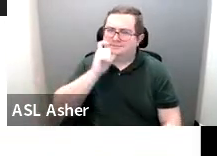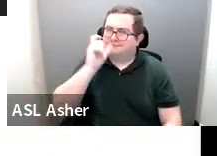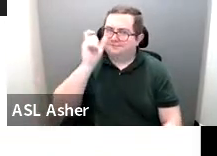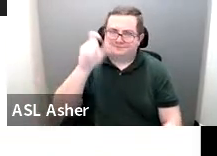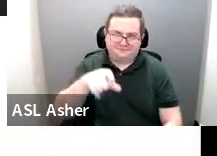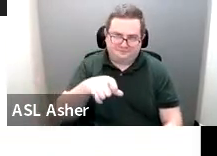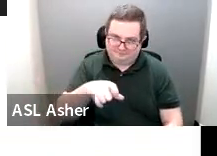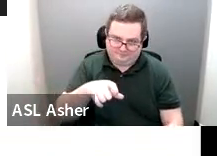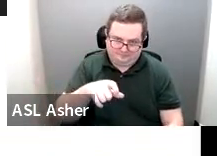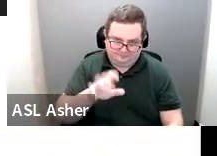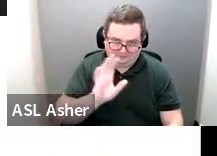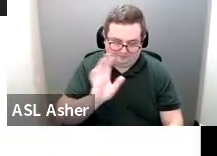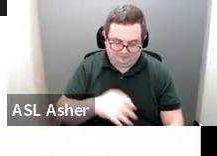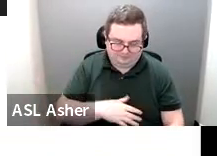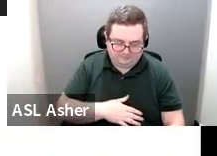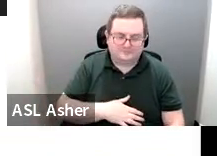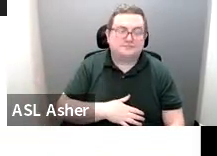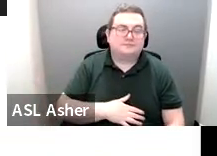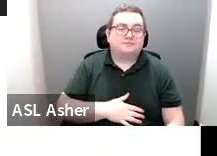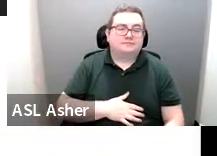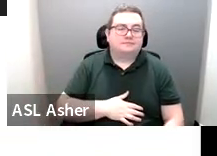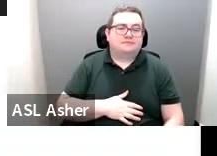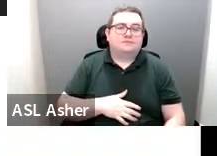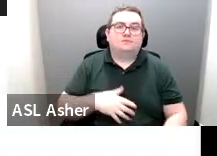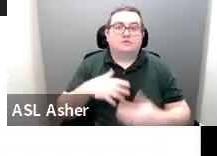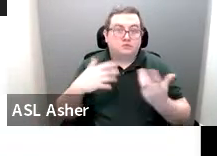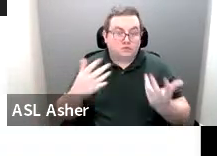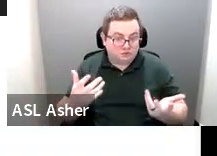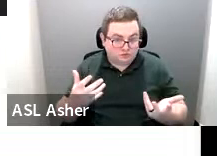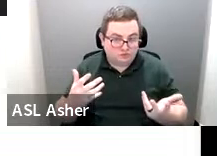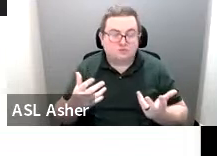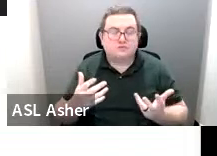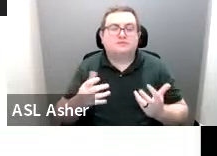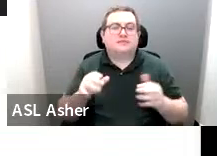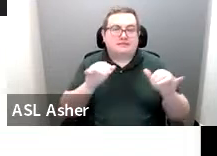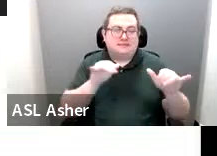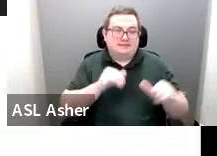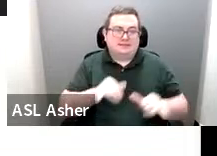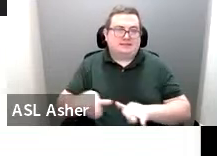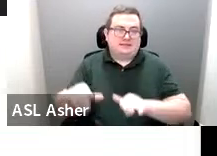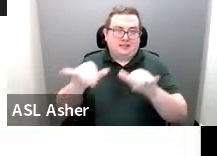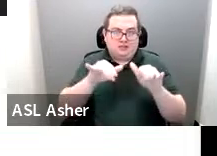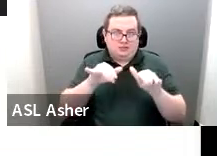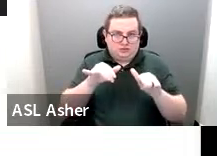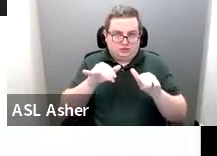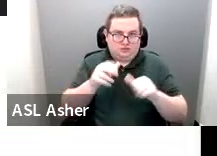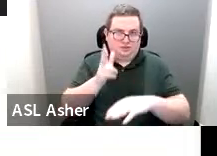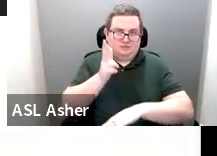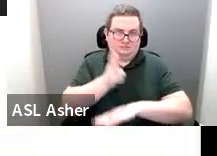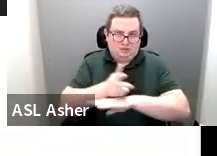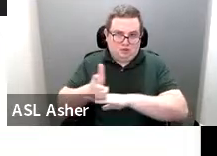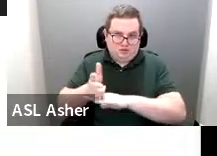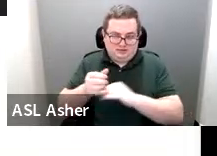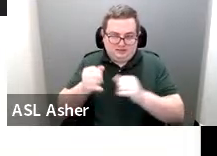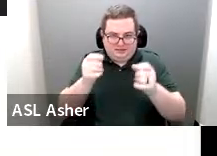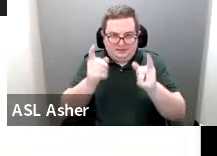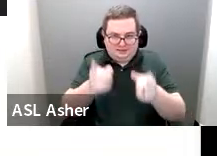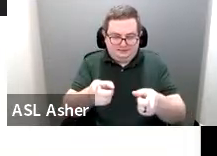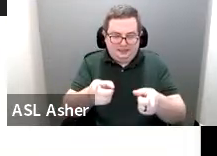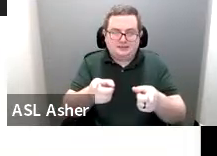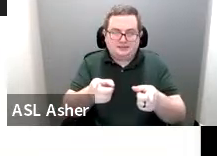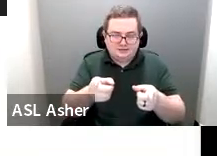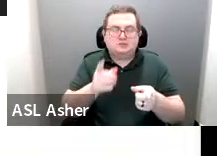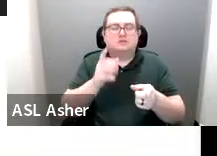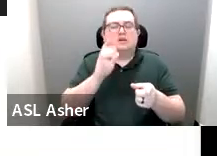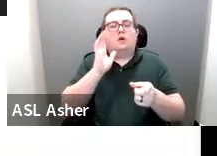measure two. So a standard vehicle space for accessible parking is going to